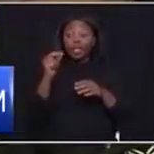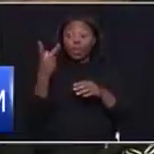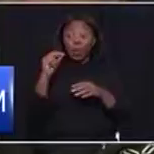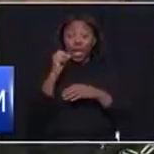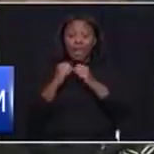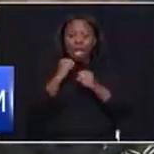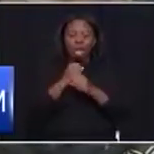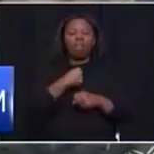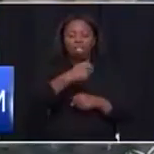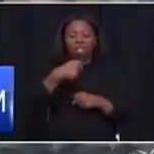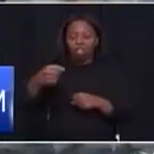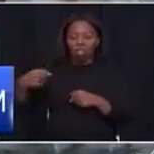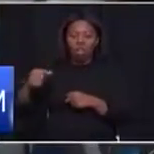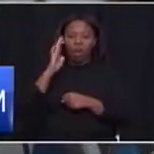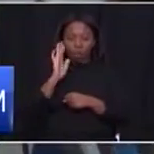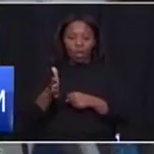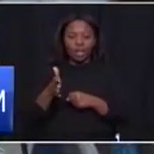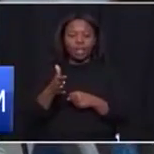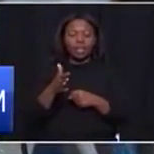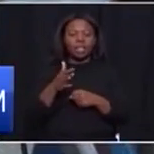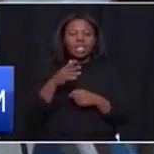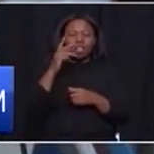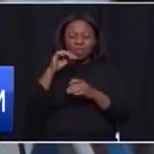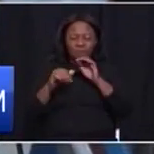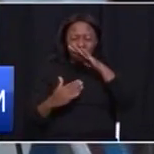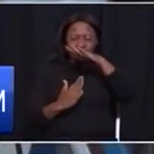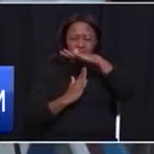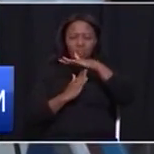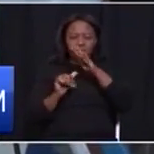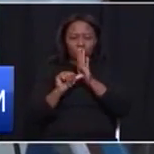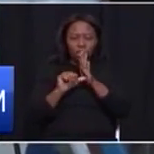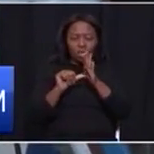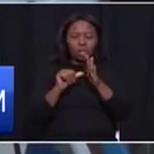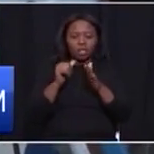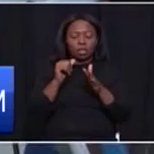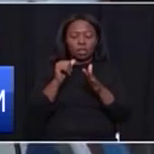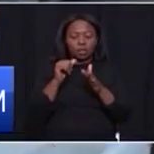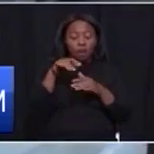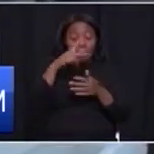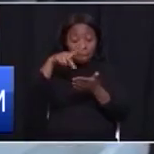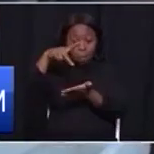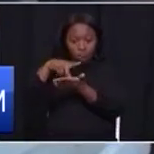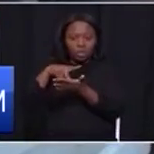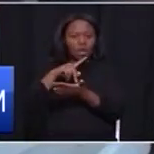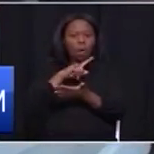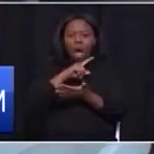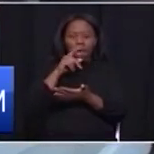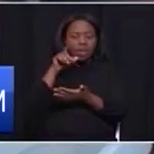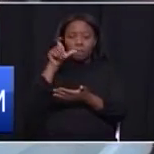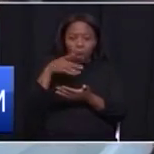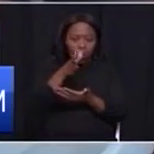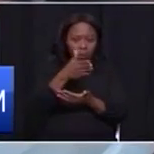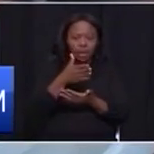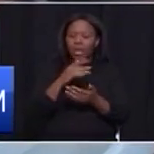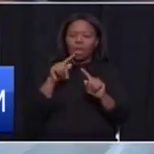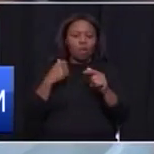Critical posts without which our facilities can perform the task they're expected to do. And